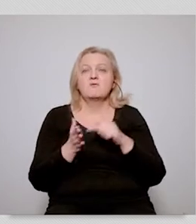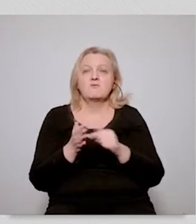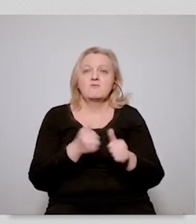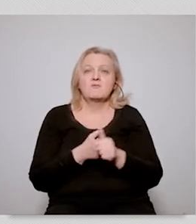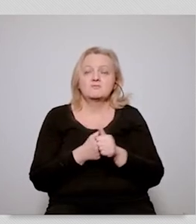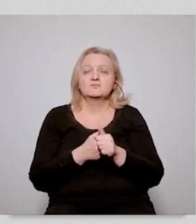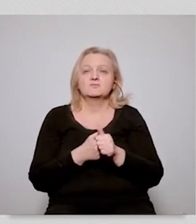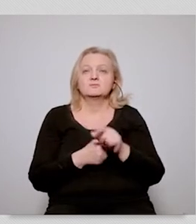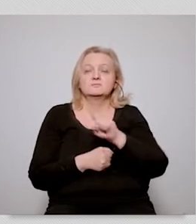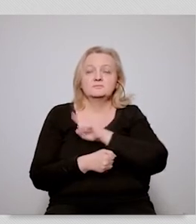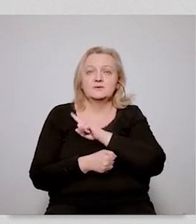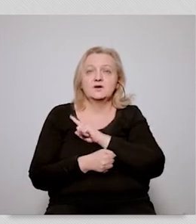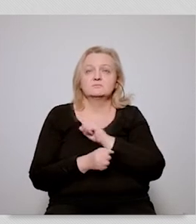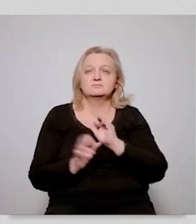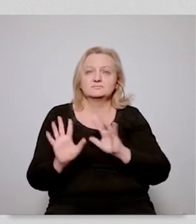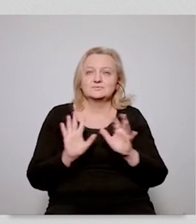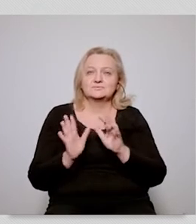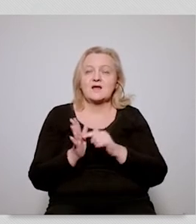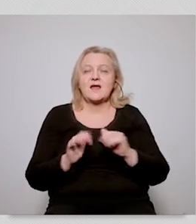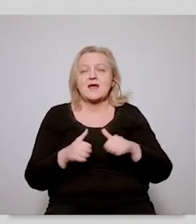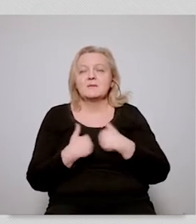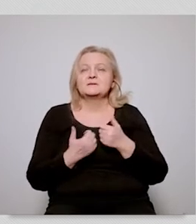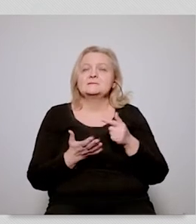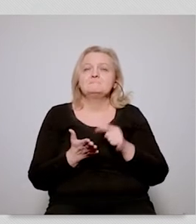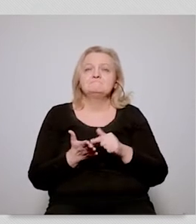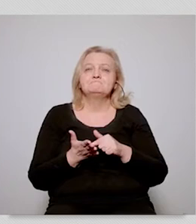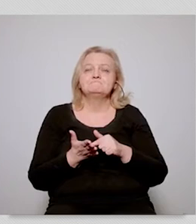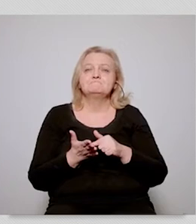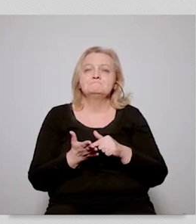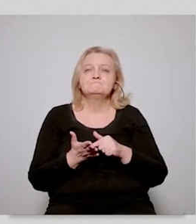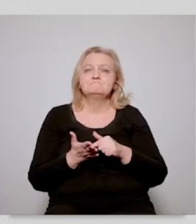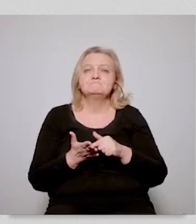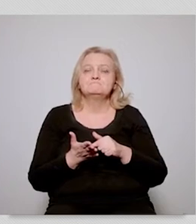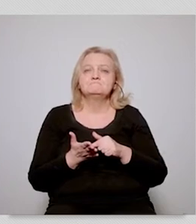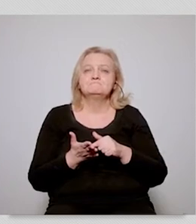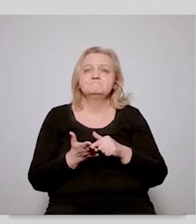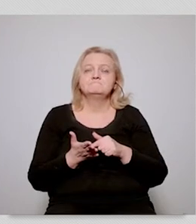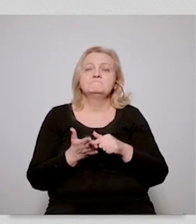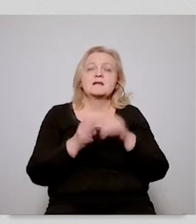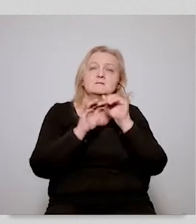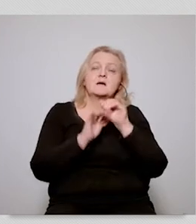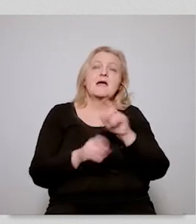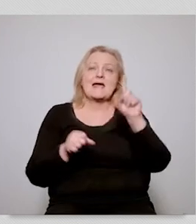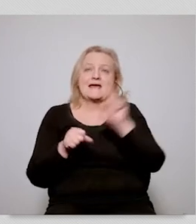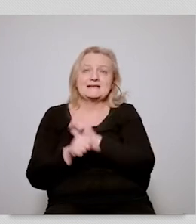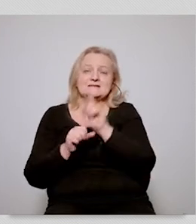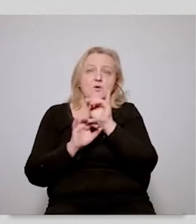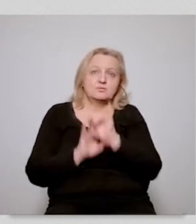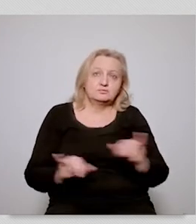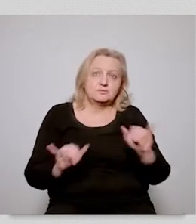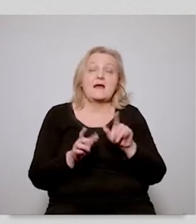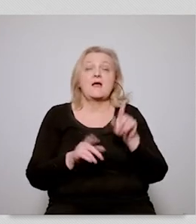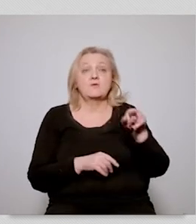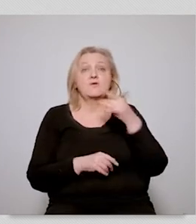in a sense that we need to make sure we avoid not only the traps